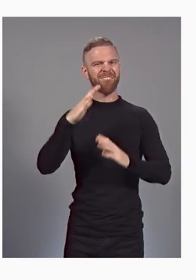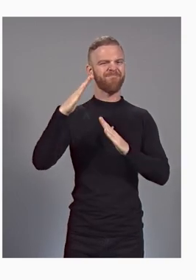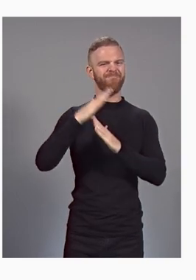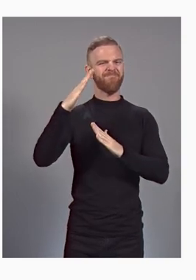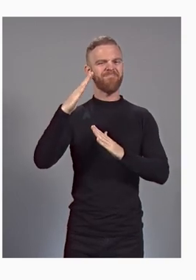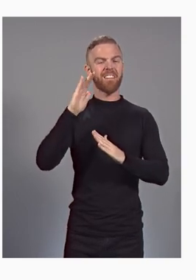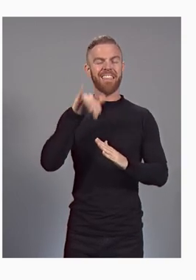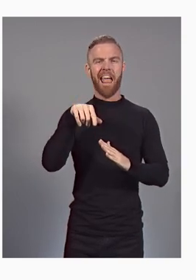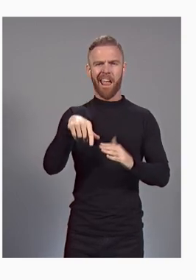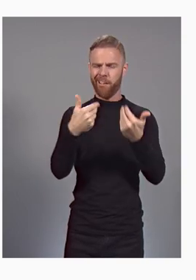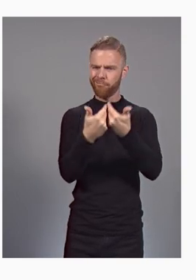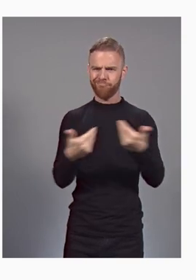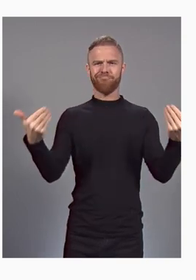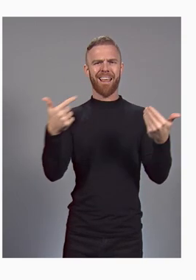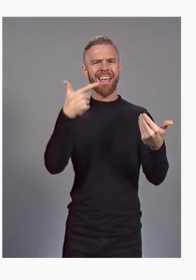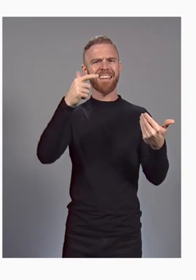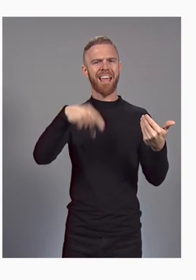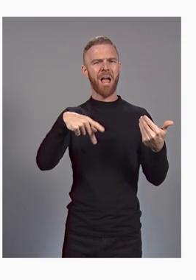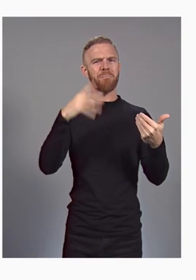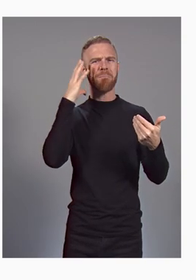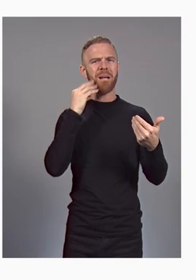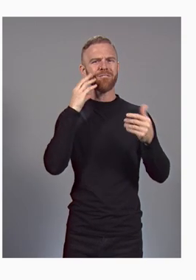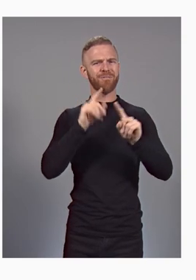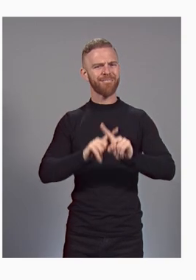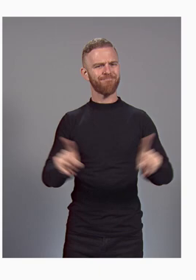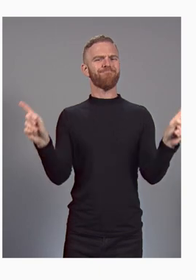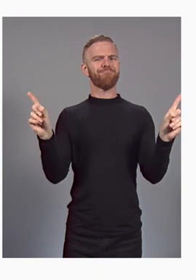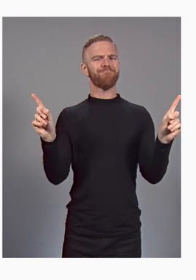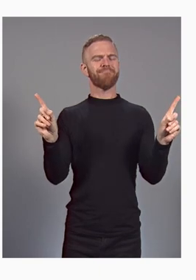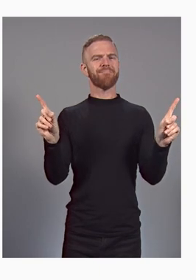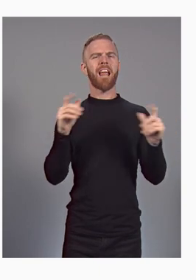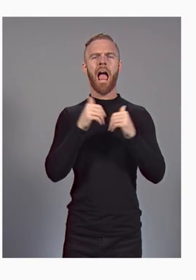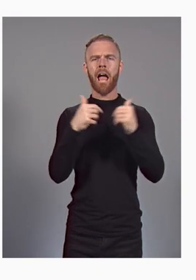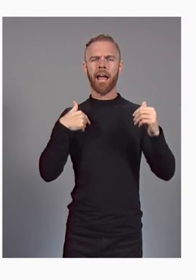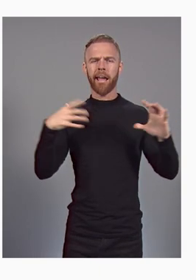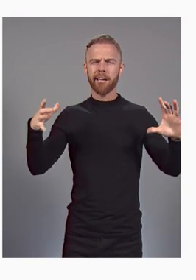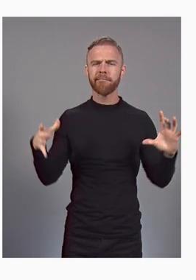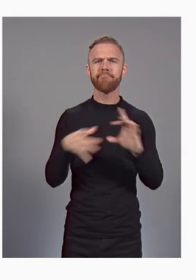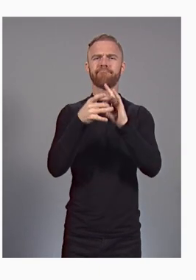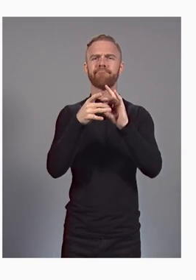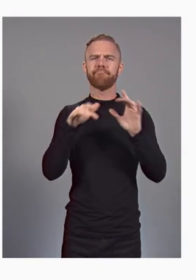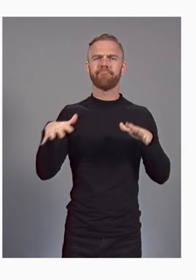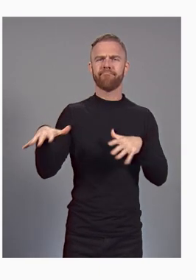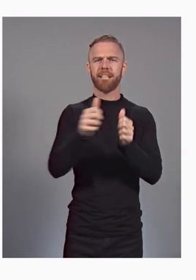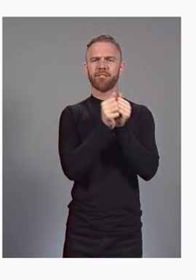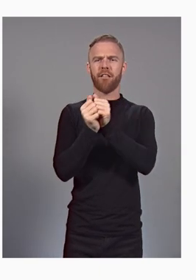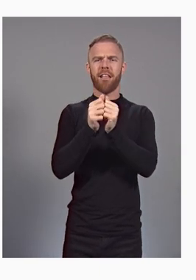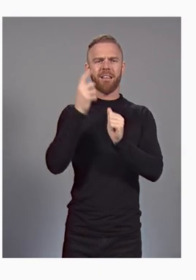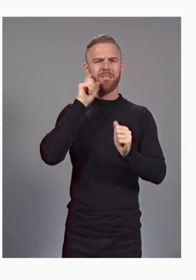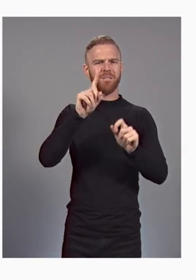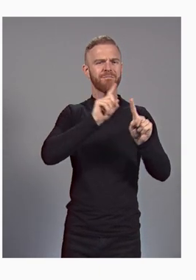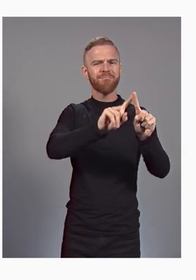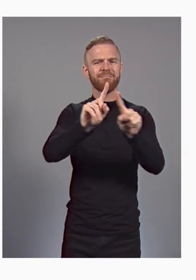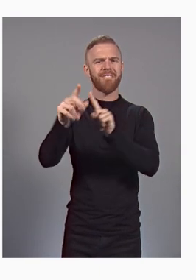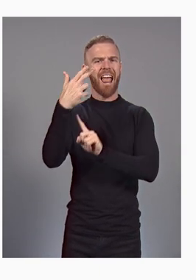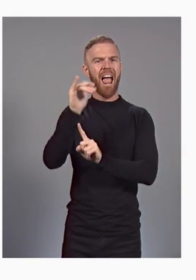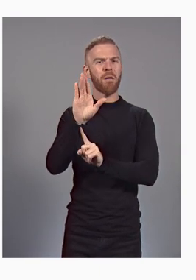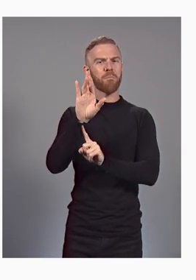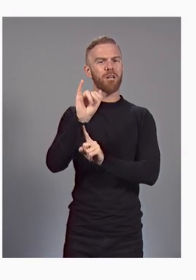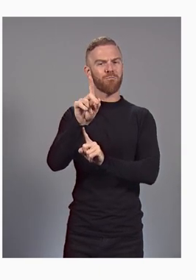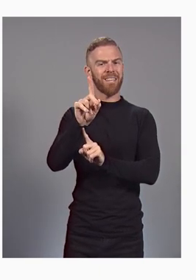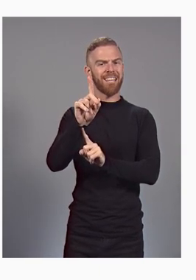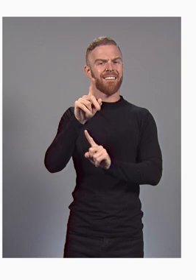a gap in experience. To close that gap, and to help organizations thrive in a hybrid world,